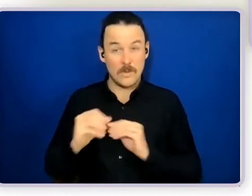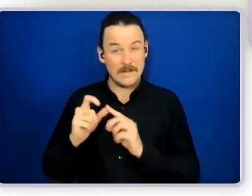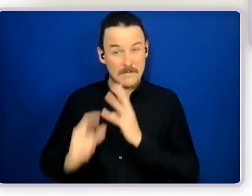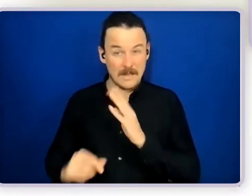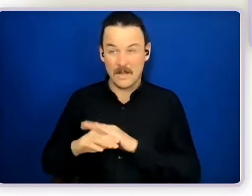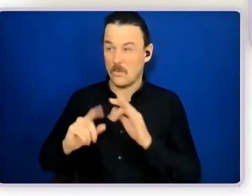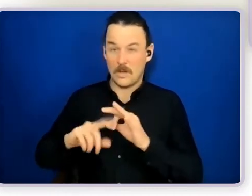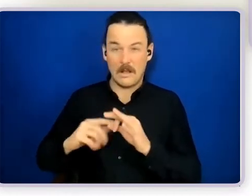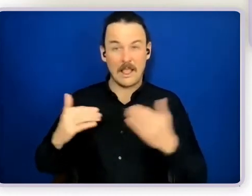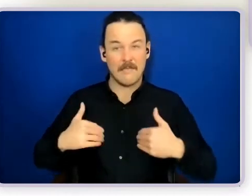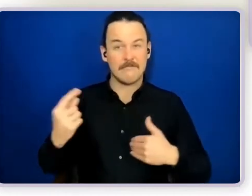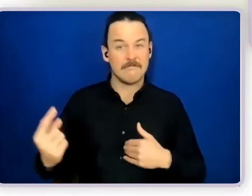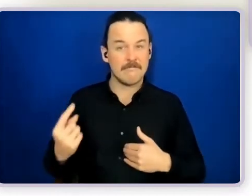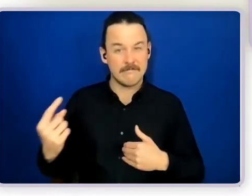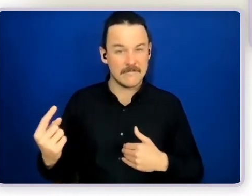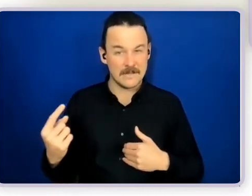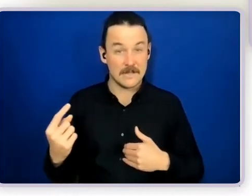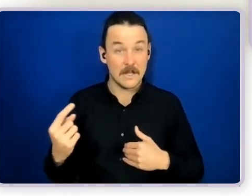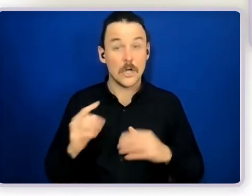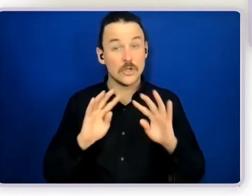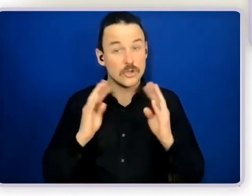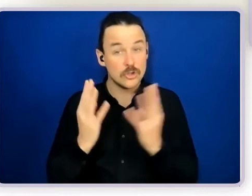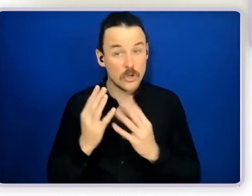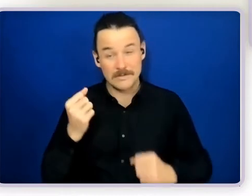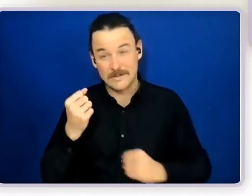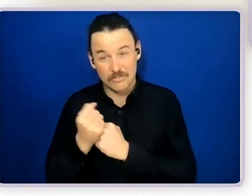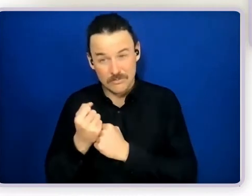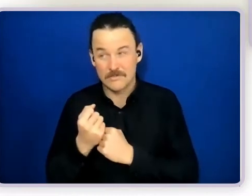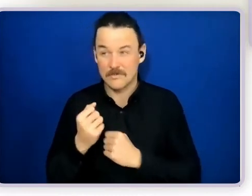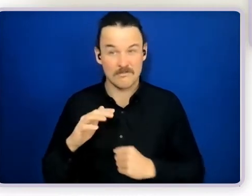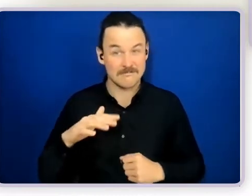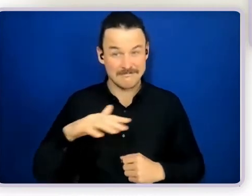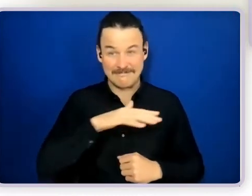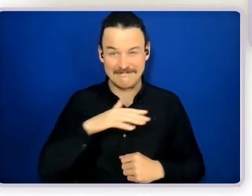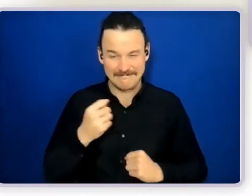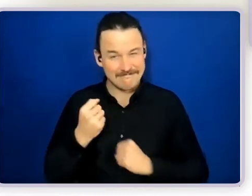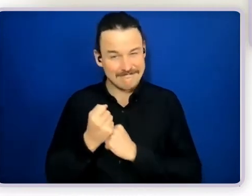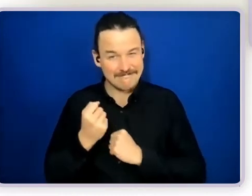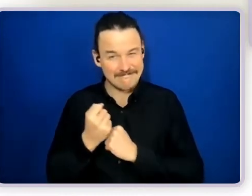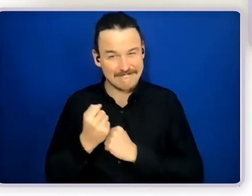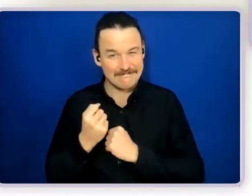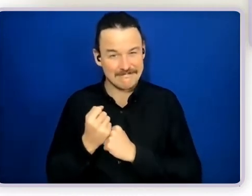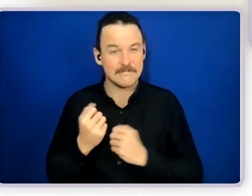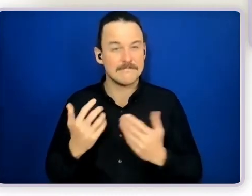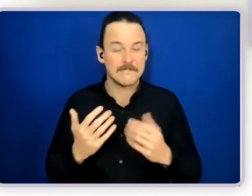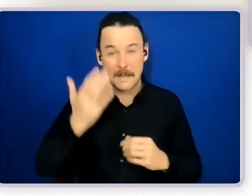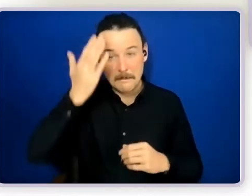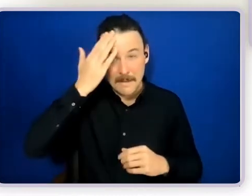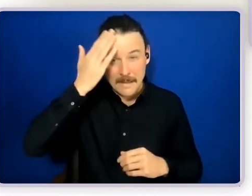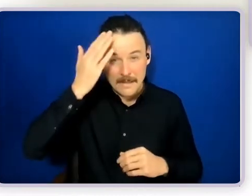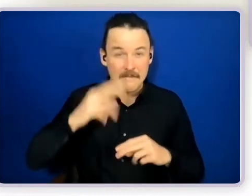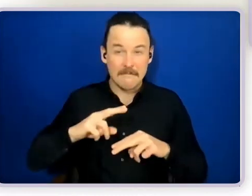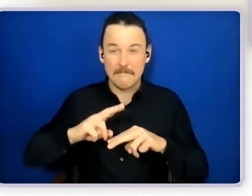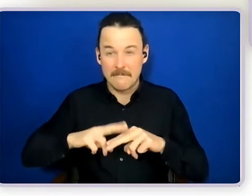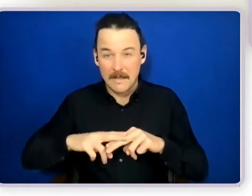circles of support, people who her mother and father and herself drew towards